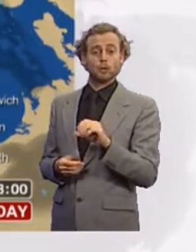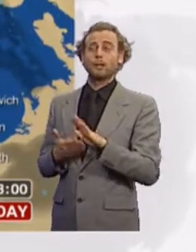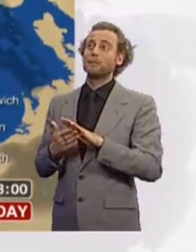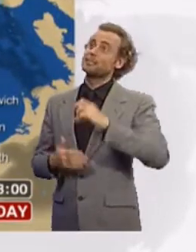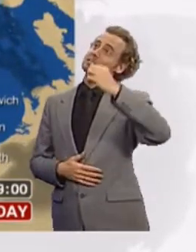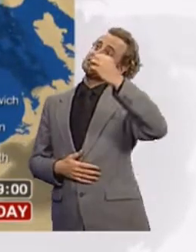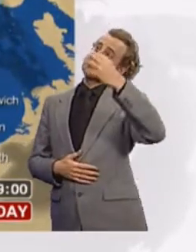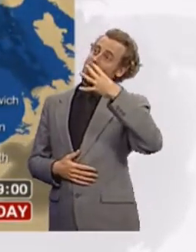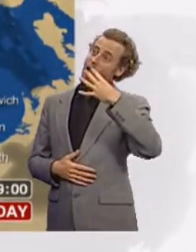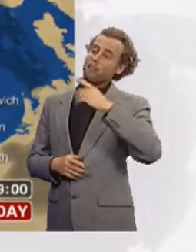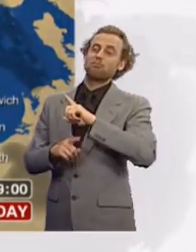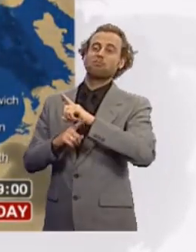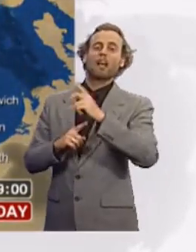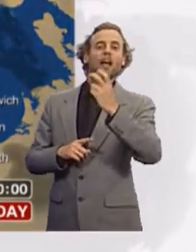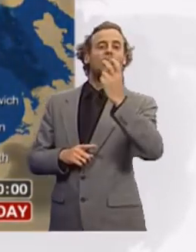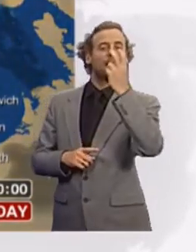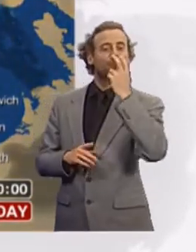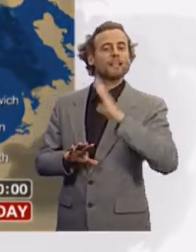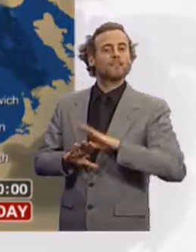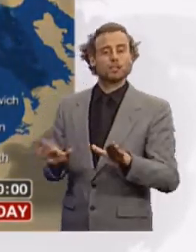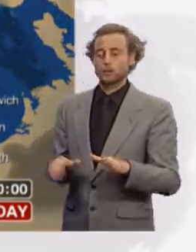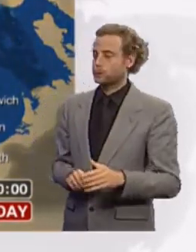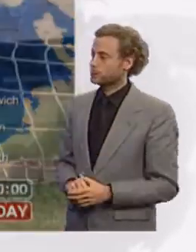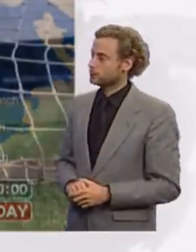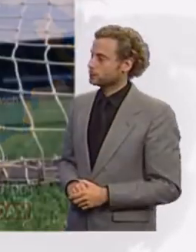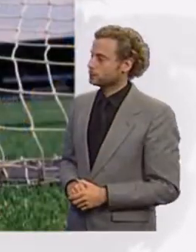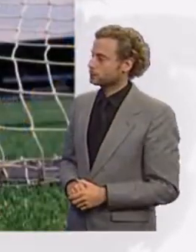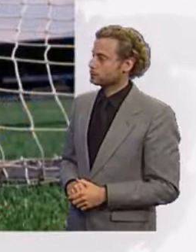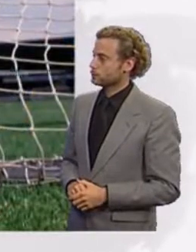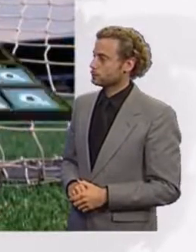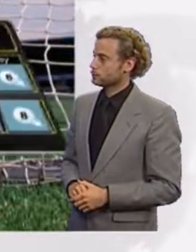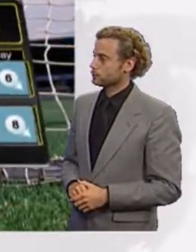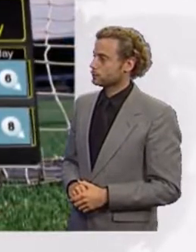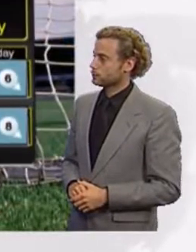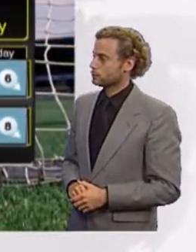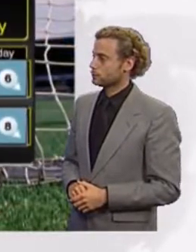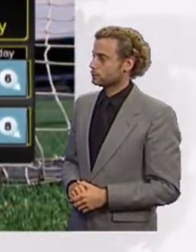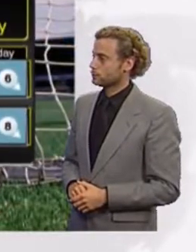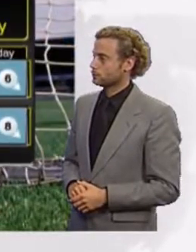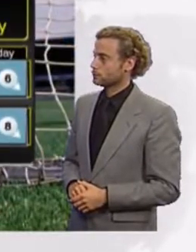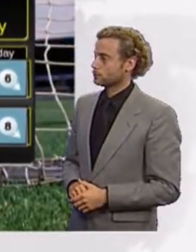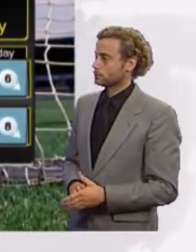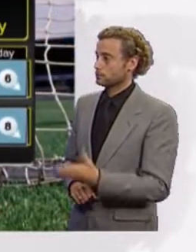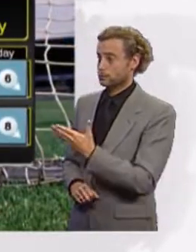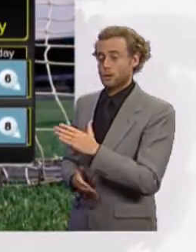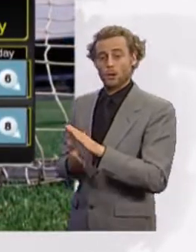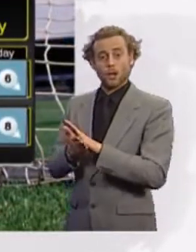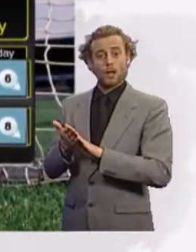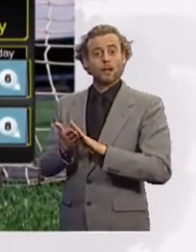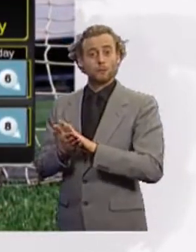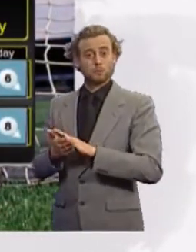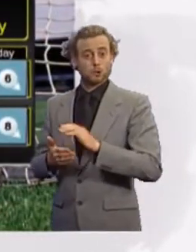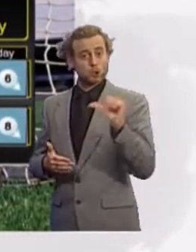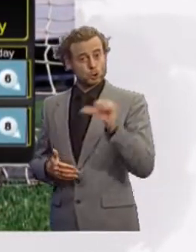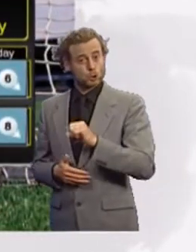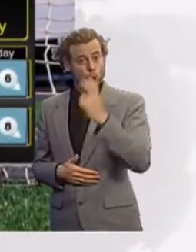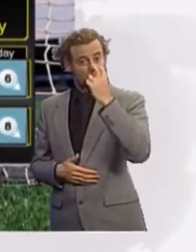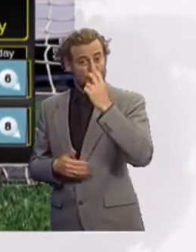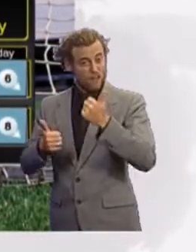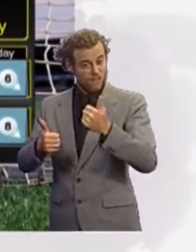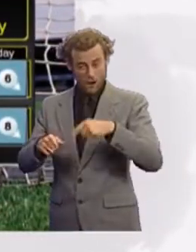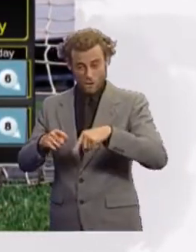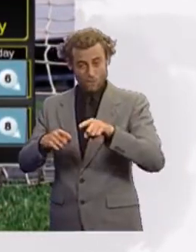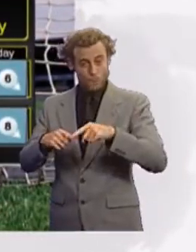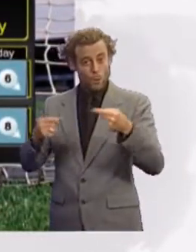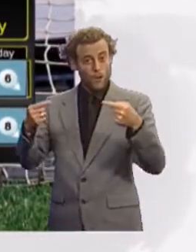into the evening. In fact, during the evening, the showers continue across the north. Further south, it remains dry, so it be fine for the kick-offs in Cardiff and at Wembley. For the